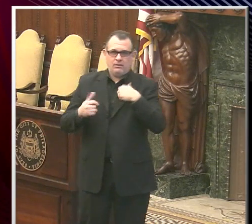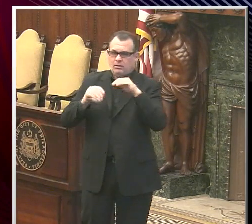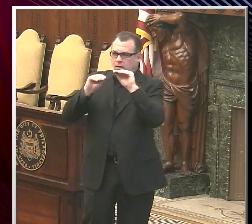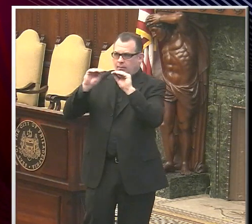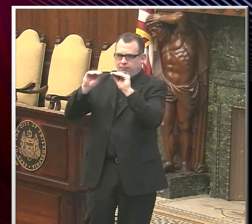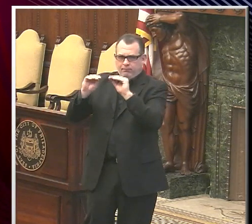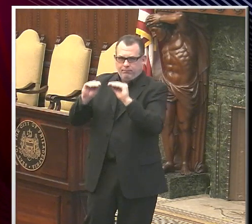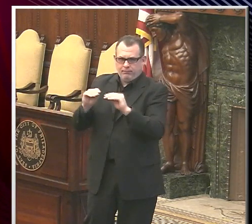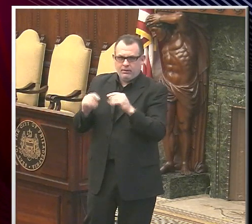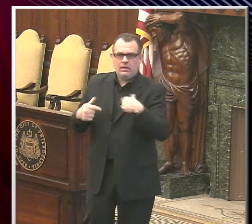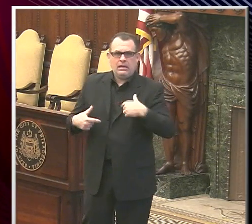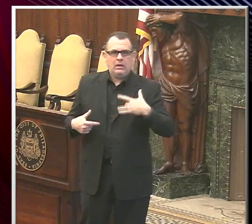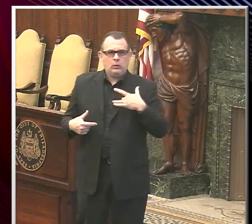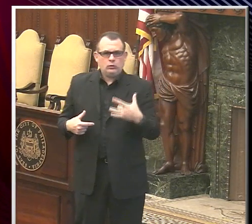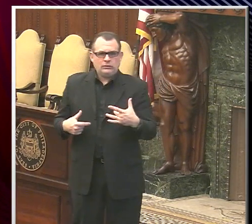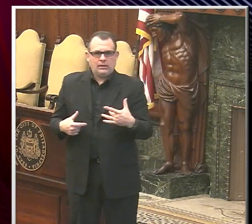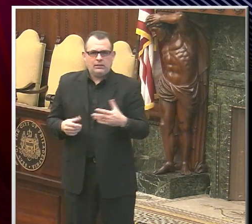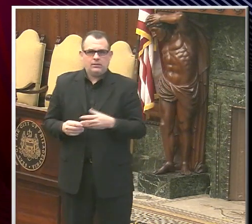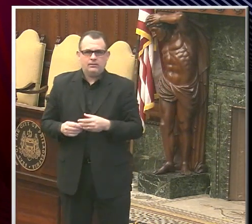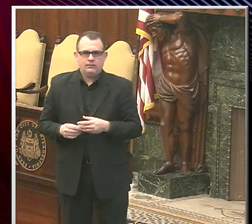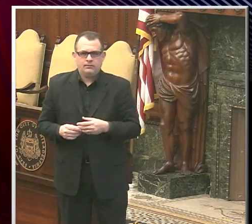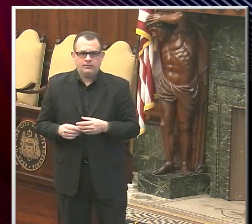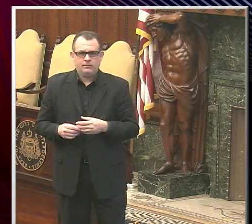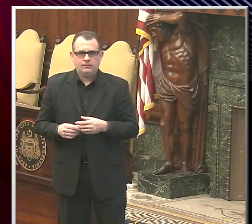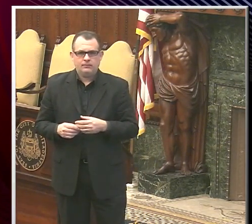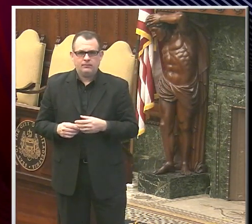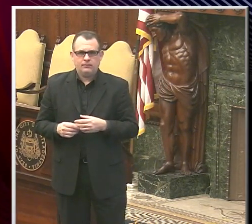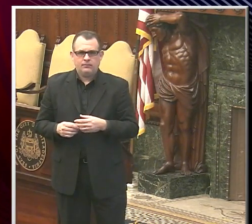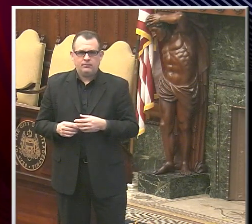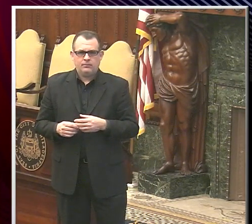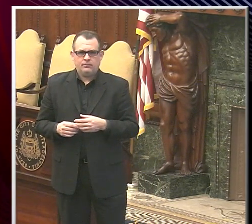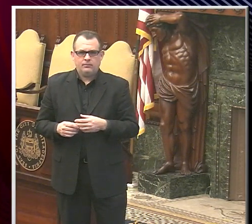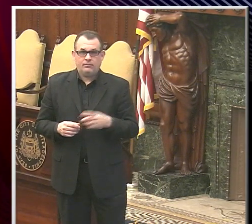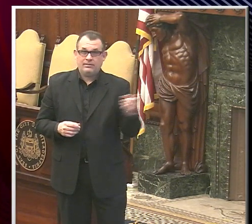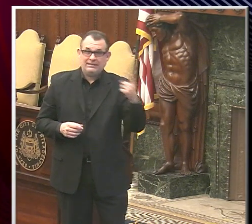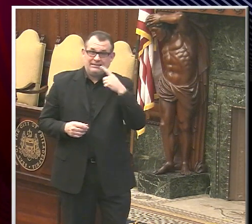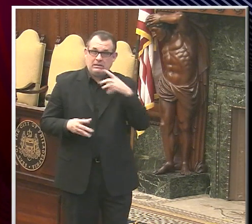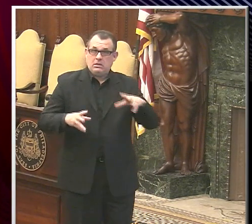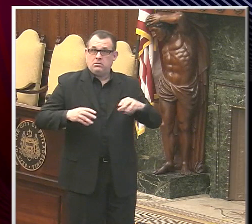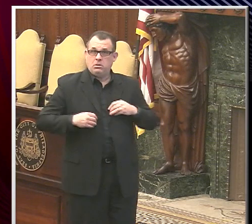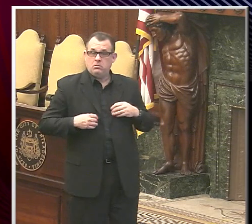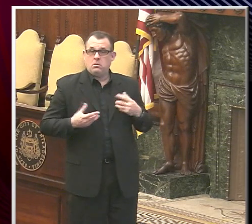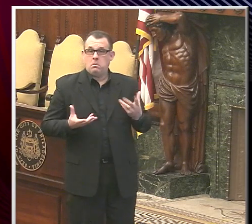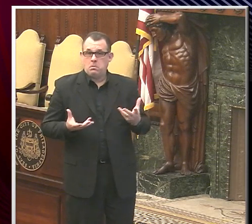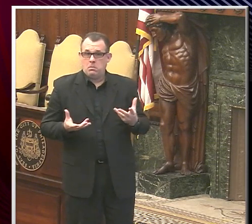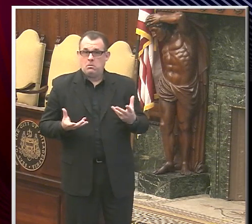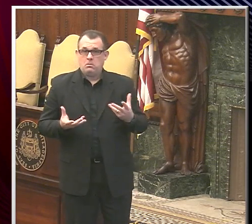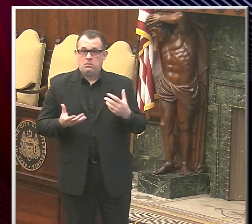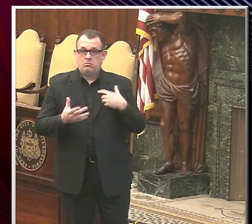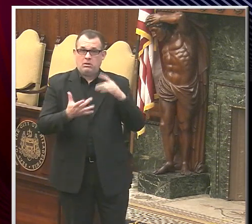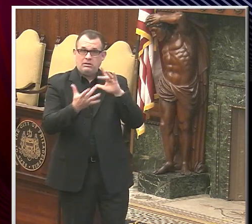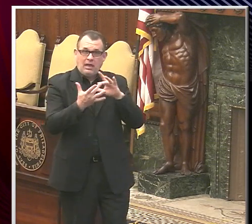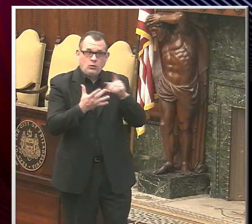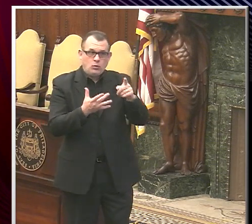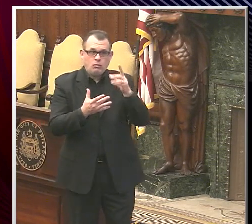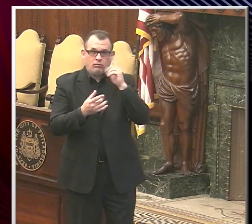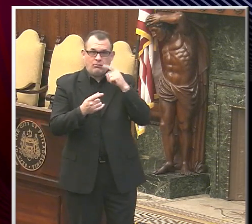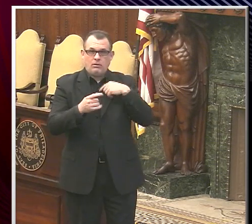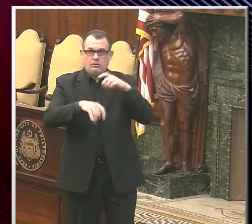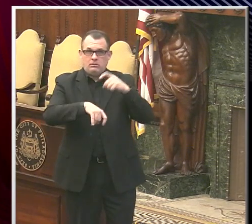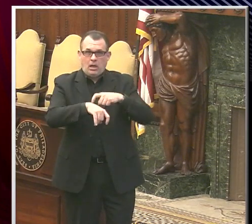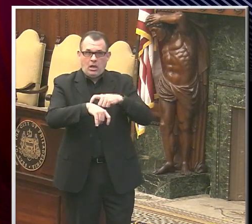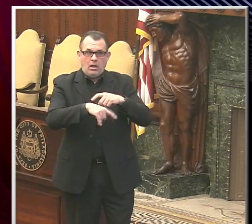Usually, just over. And they said, accepted. I will contact you when you have a spot. And